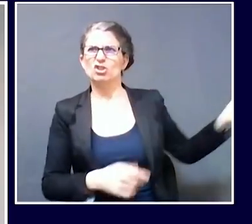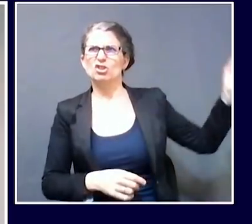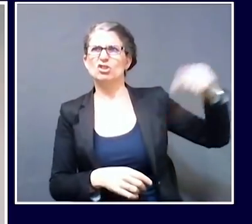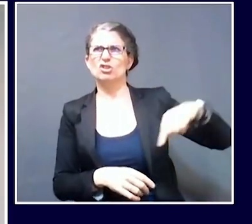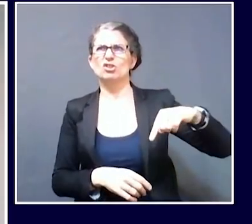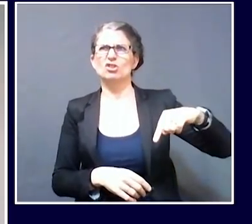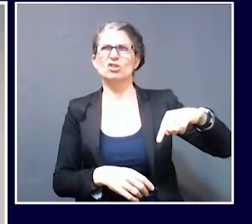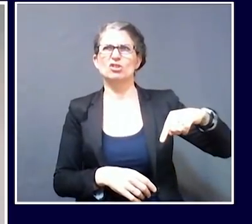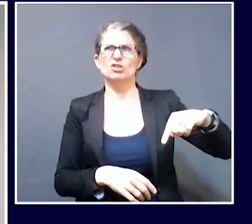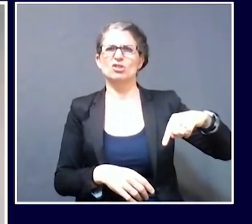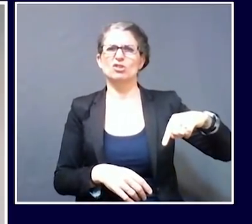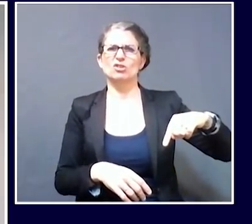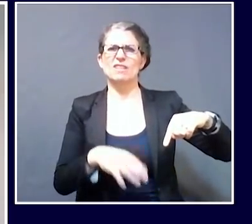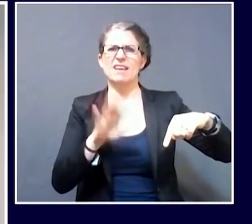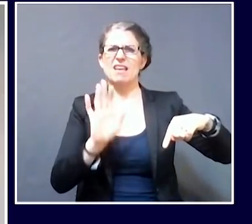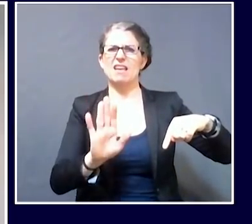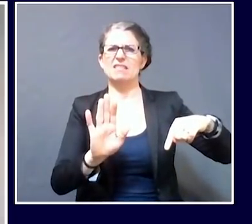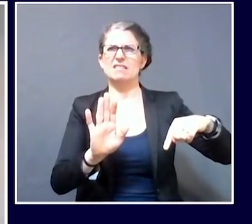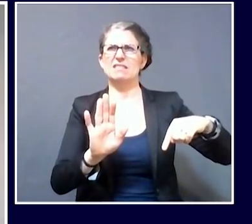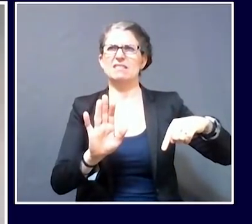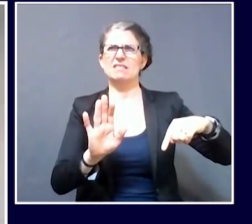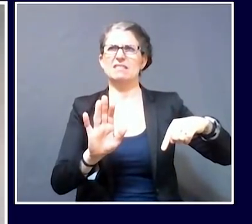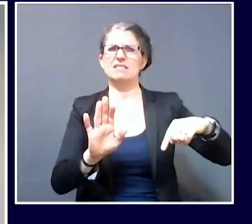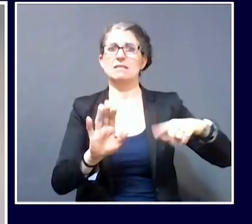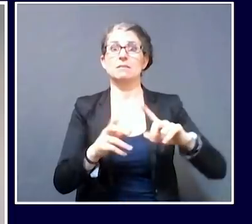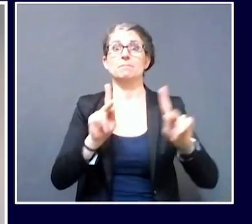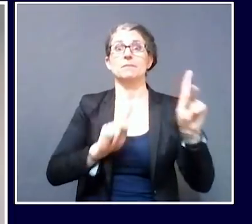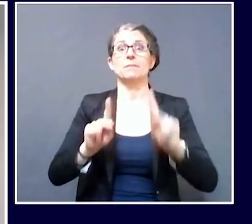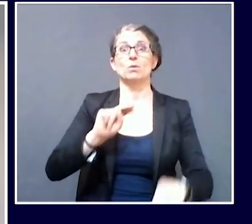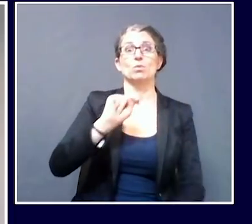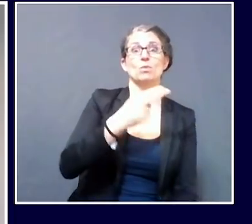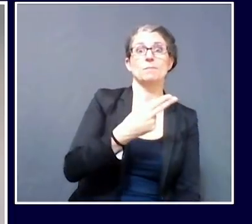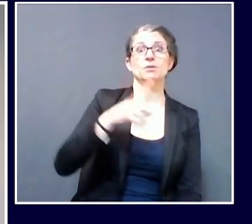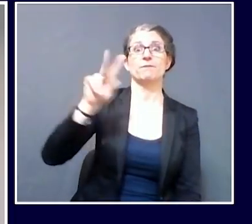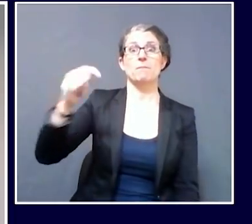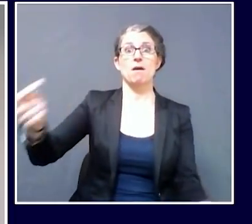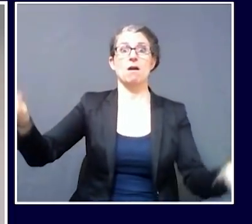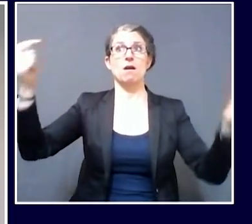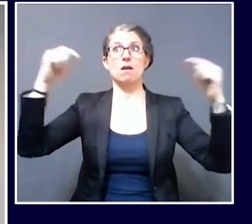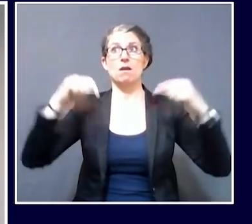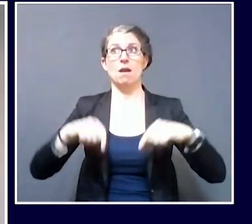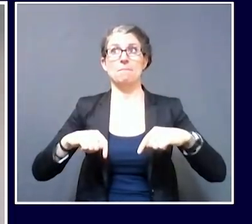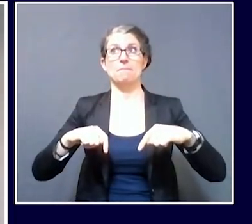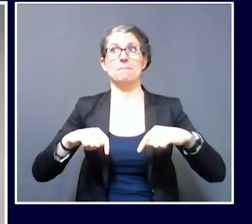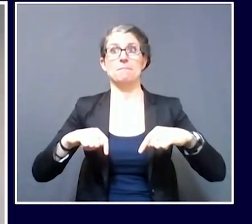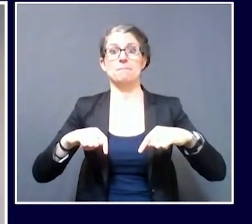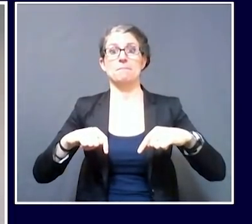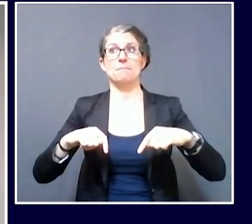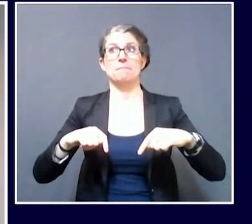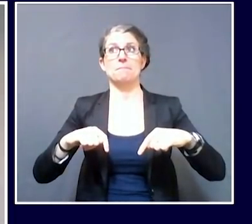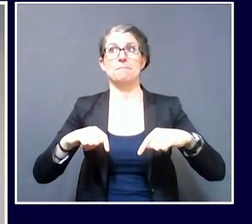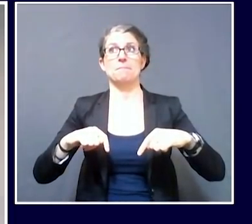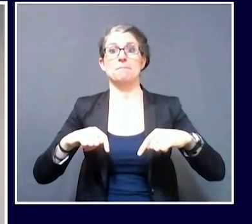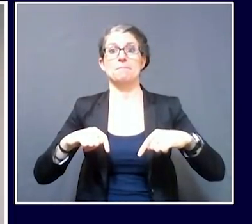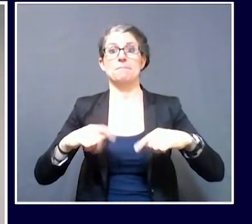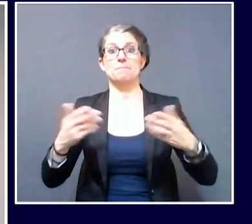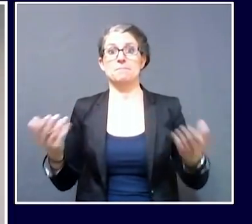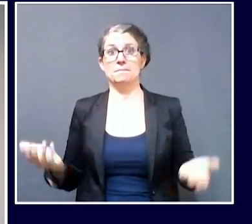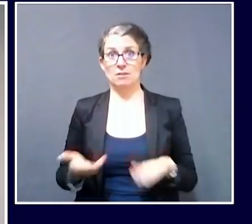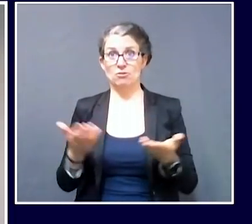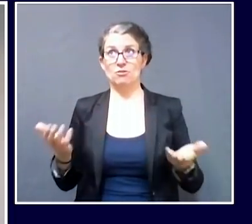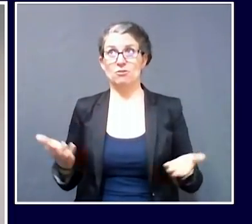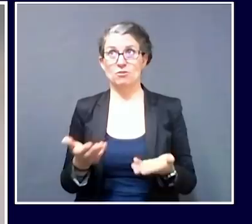from New Hampshire or Vermont leave their states and then attempt to come into Maine, they will be exempted